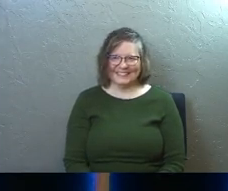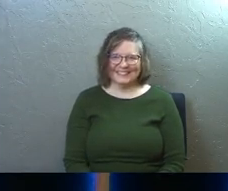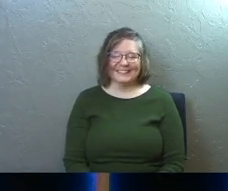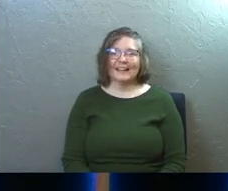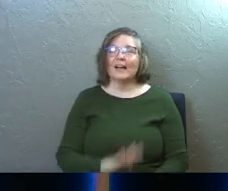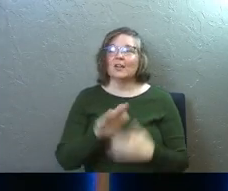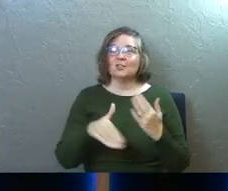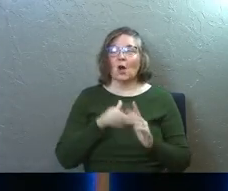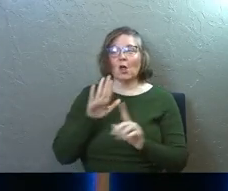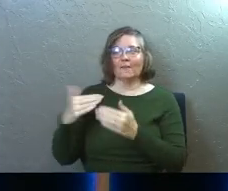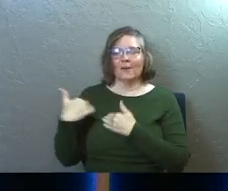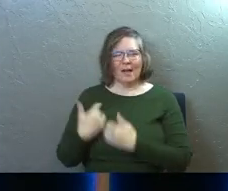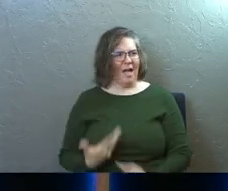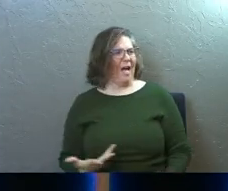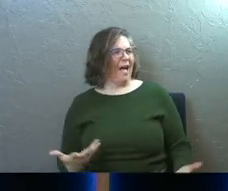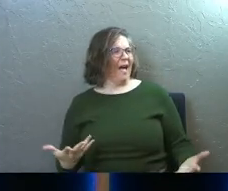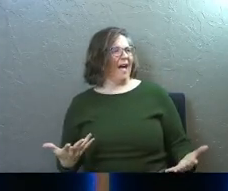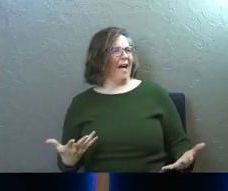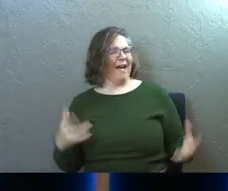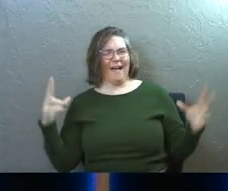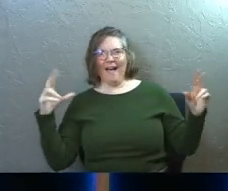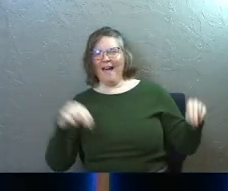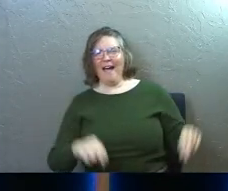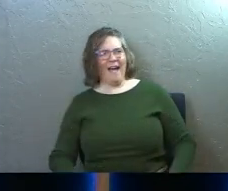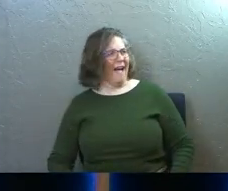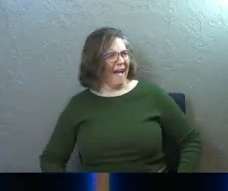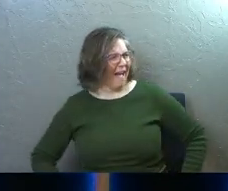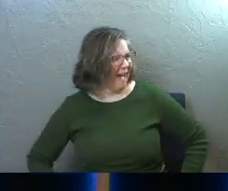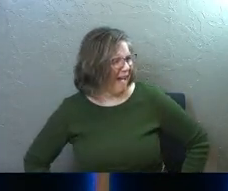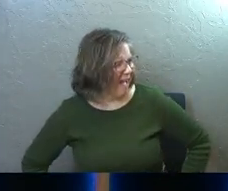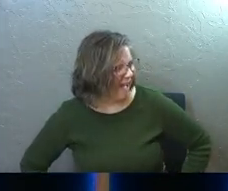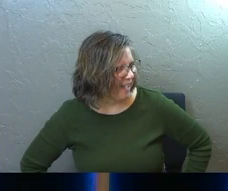And it's all her fault. Let me explain to you how.